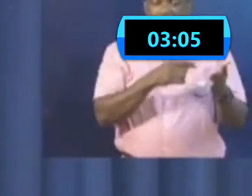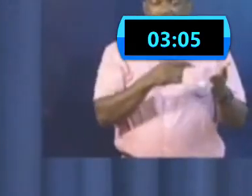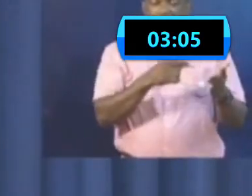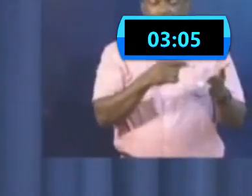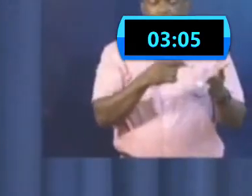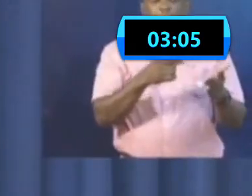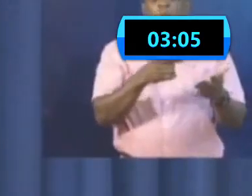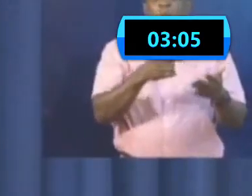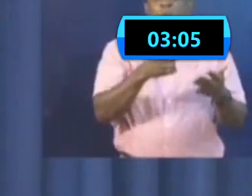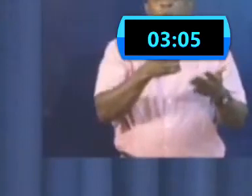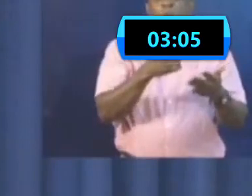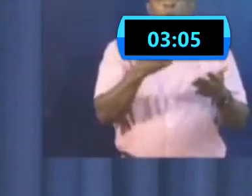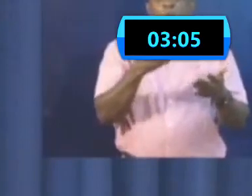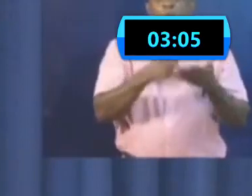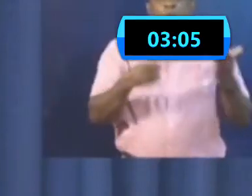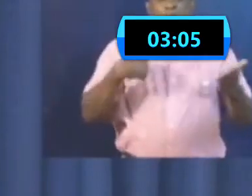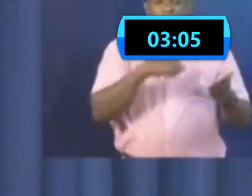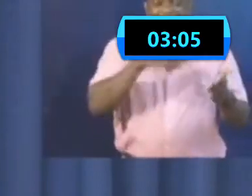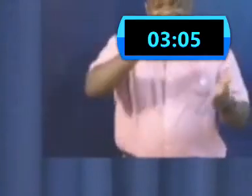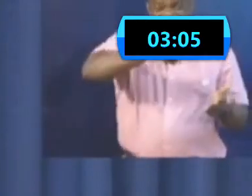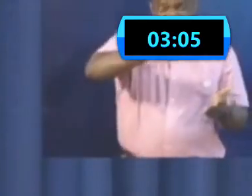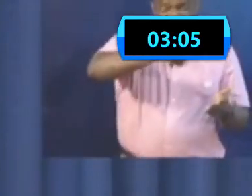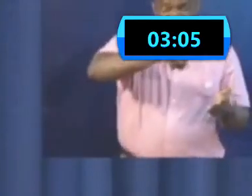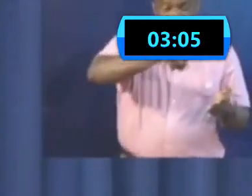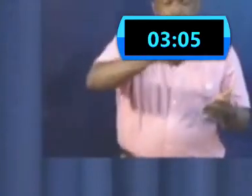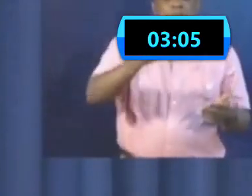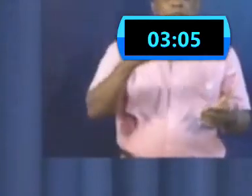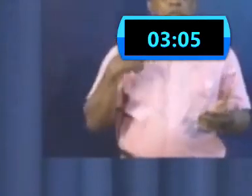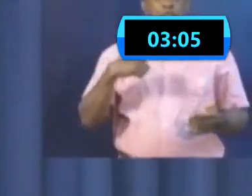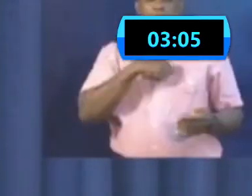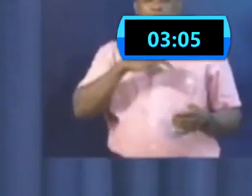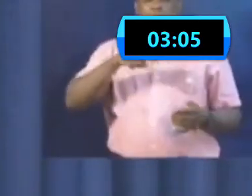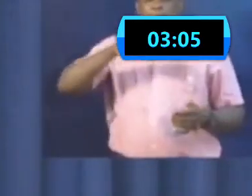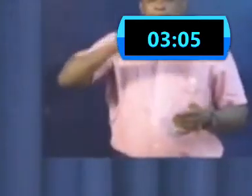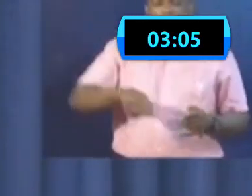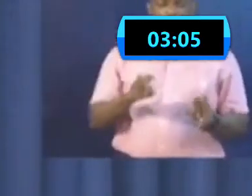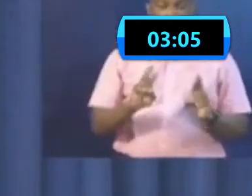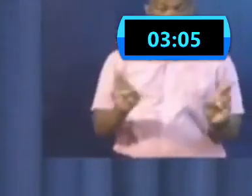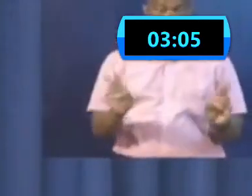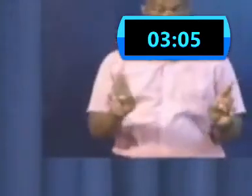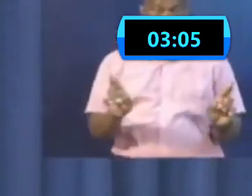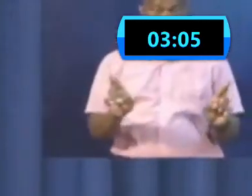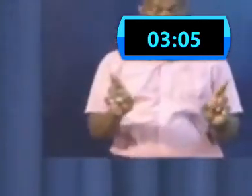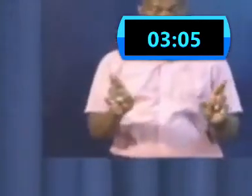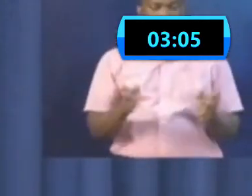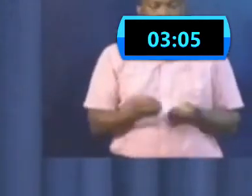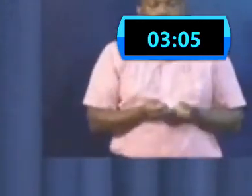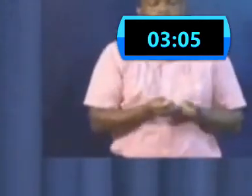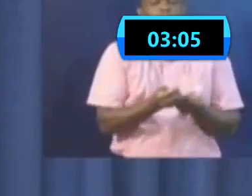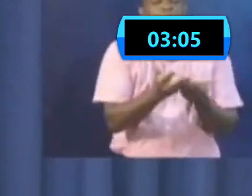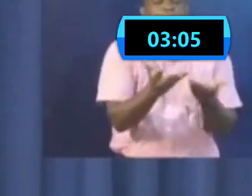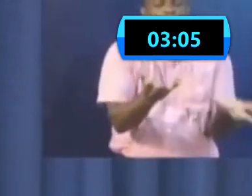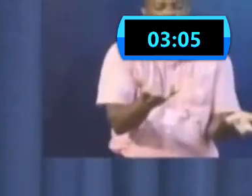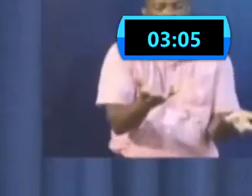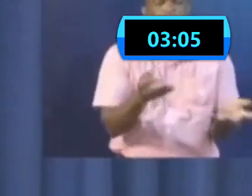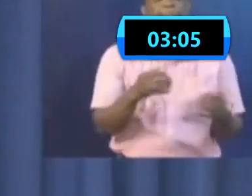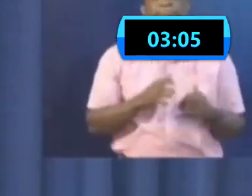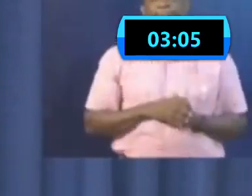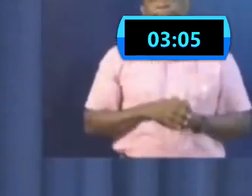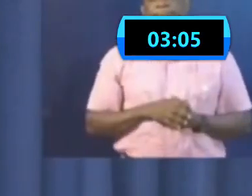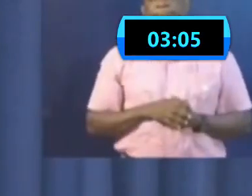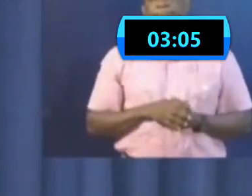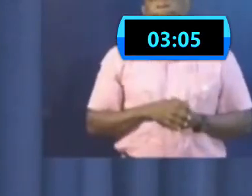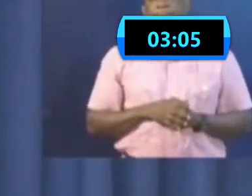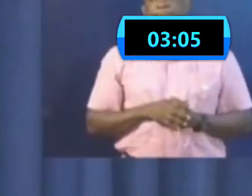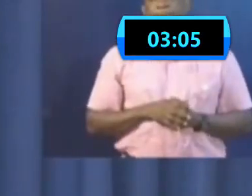And we think we are in that position going forward. We're not going to be able to step out of it and say, well, okay,